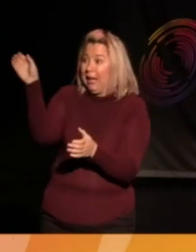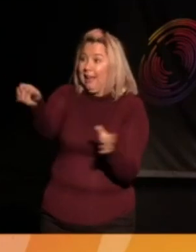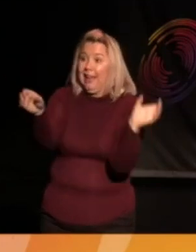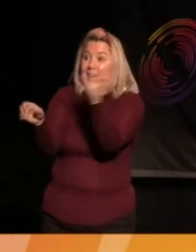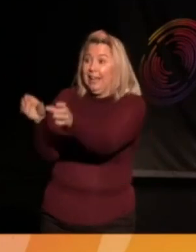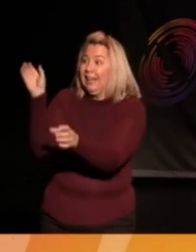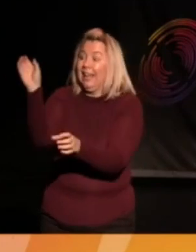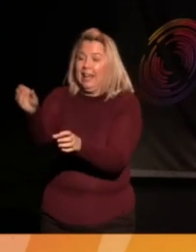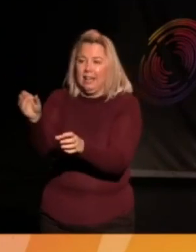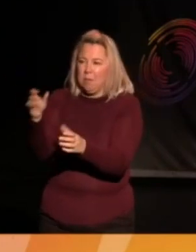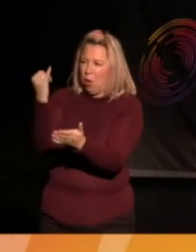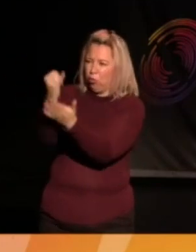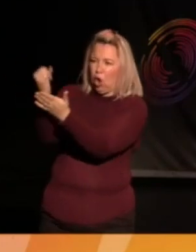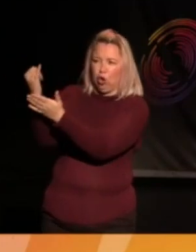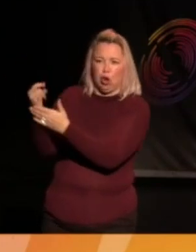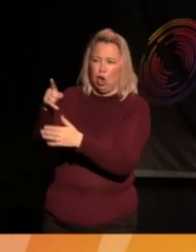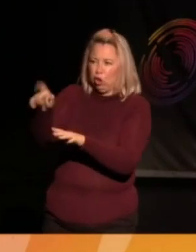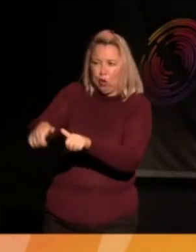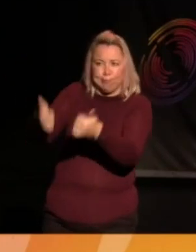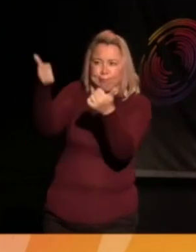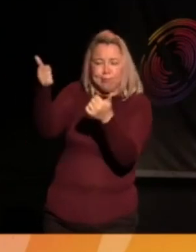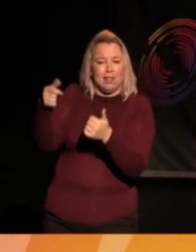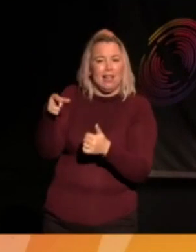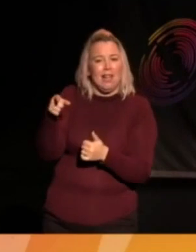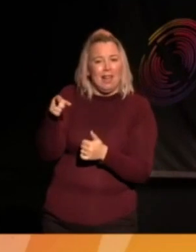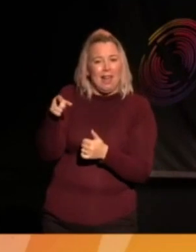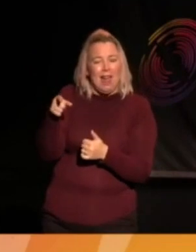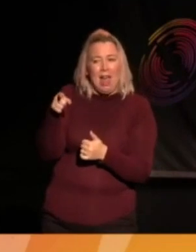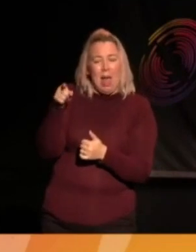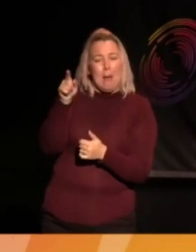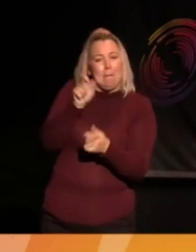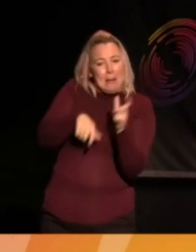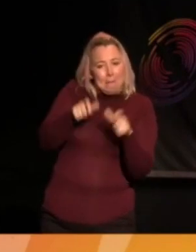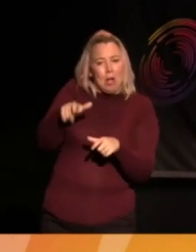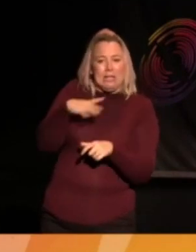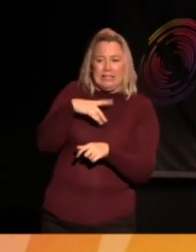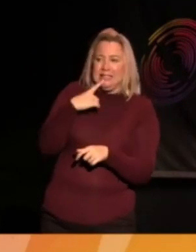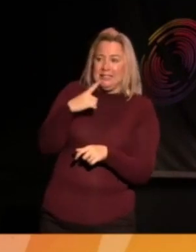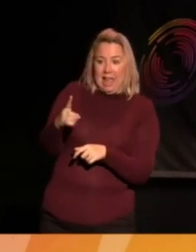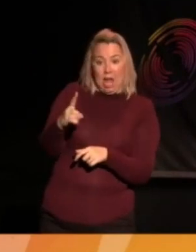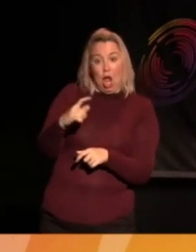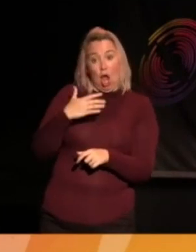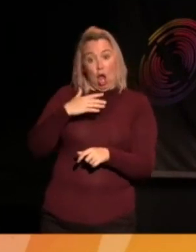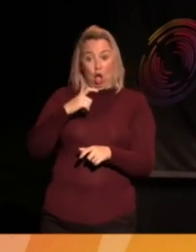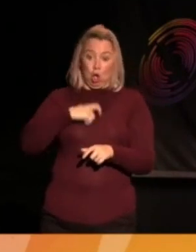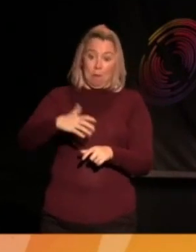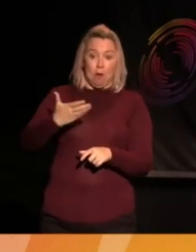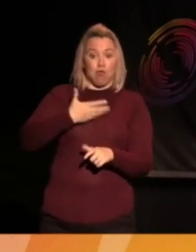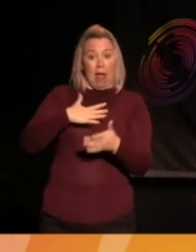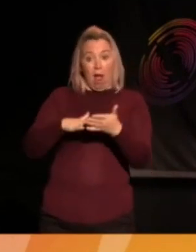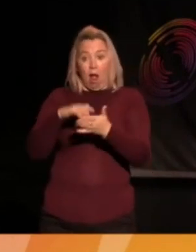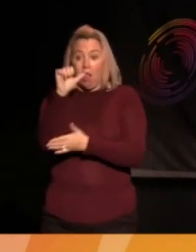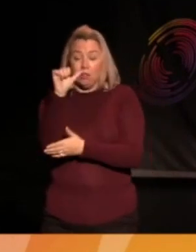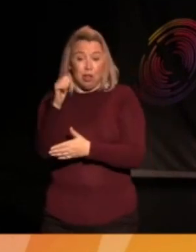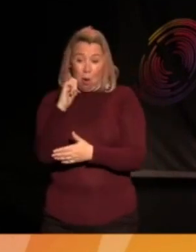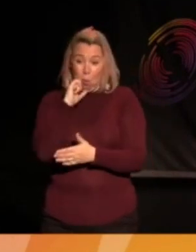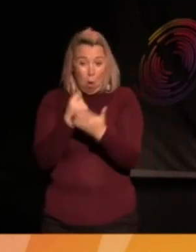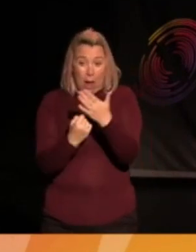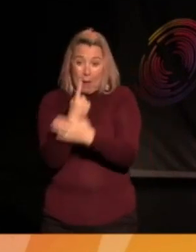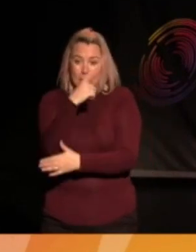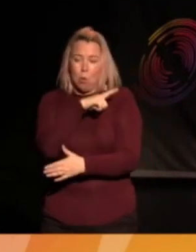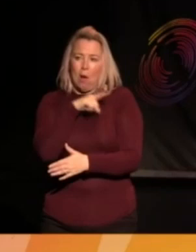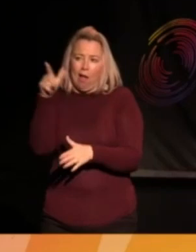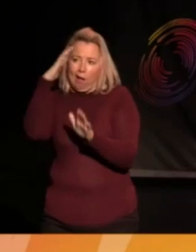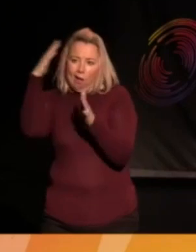haven't, people haven't had the courage of their convictions to say that mentality does not build a human rights culture anywhere, in a city, in a